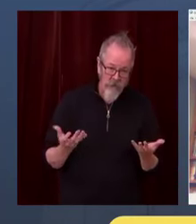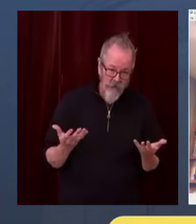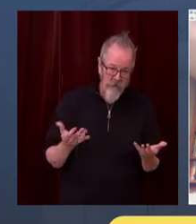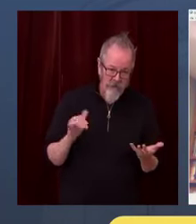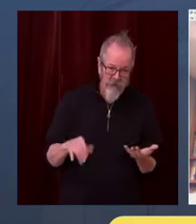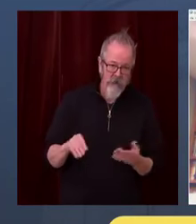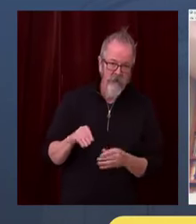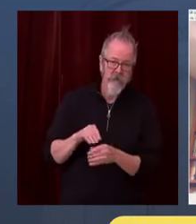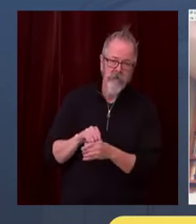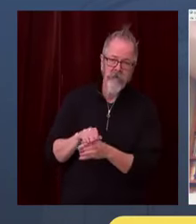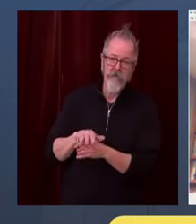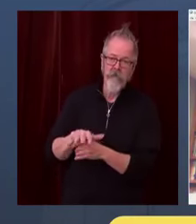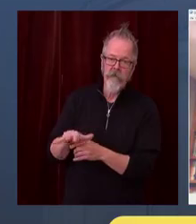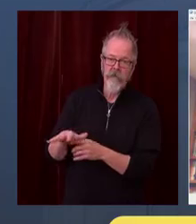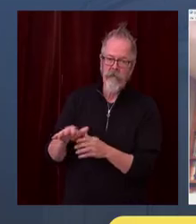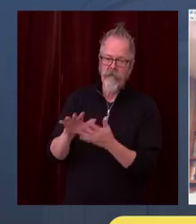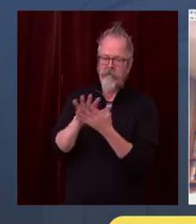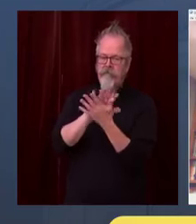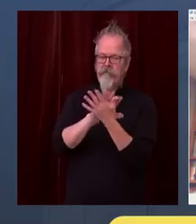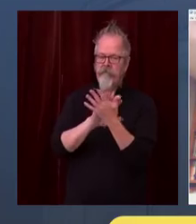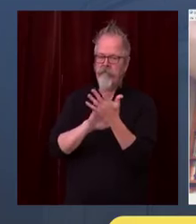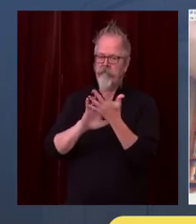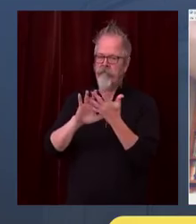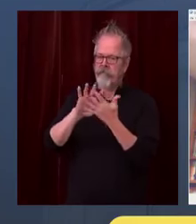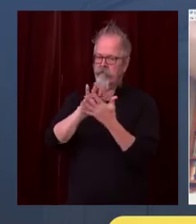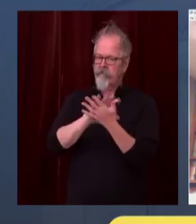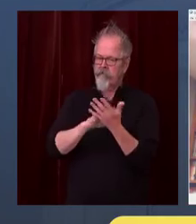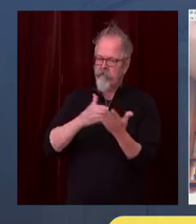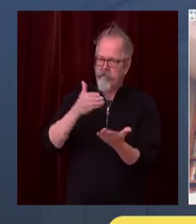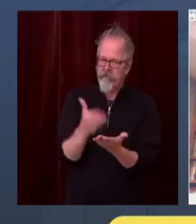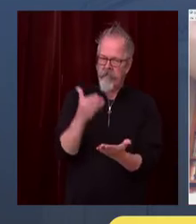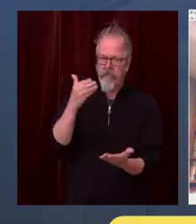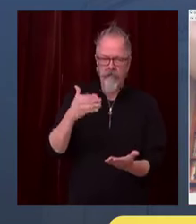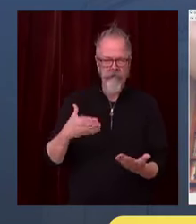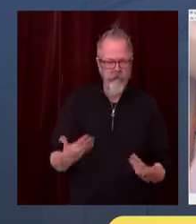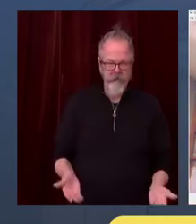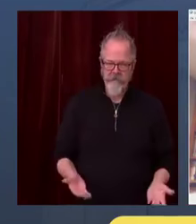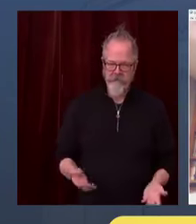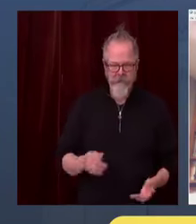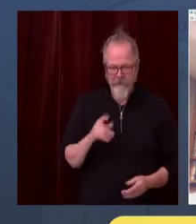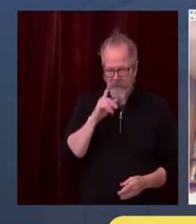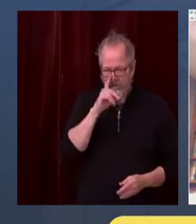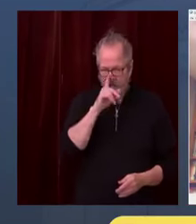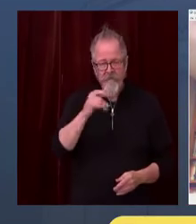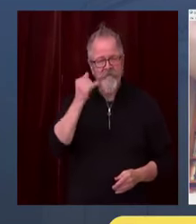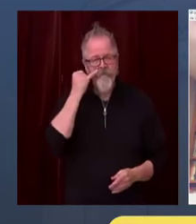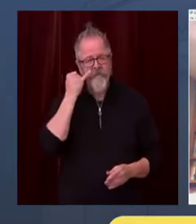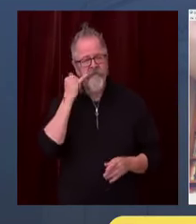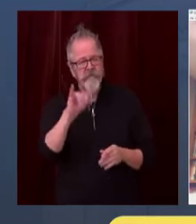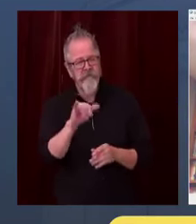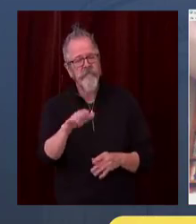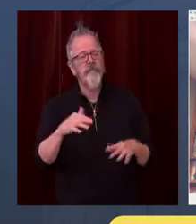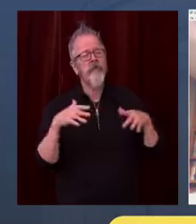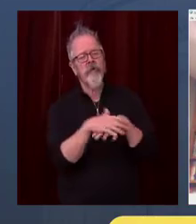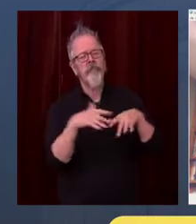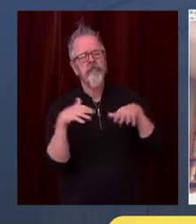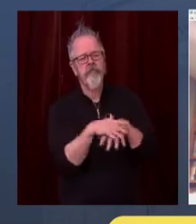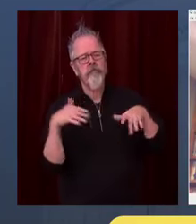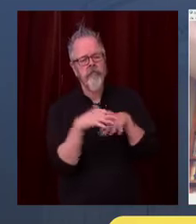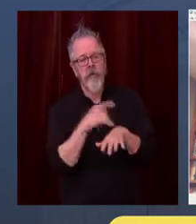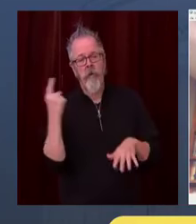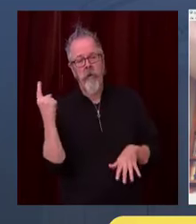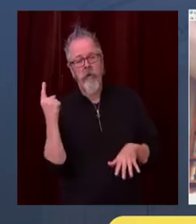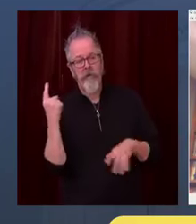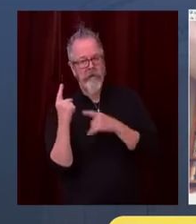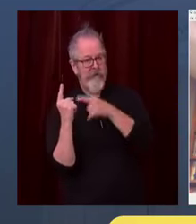ill at a restaurant, we would have a very difficult time. And there was another patron from a different party who was